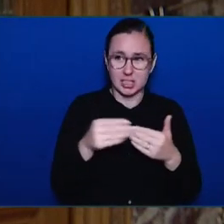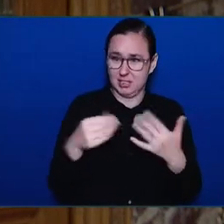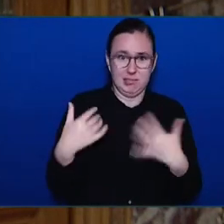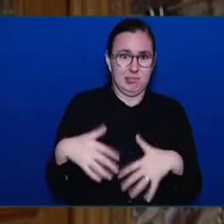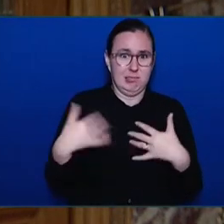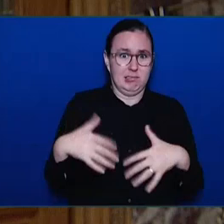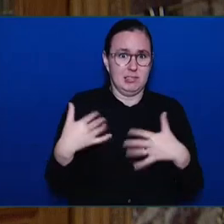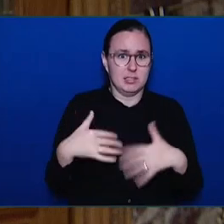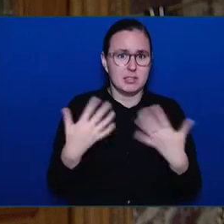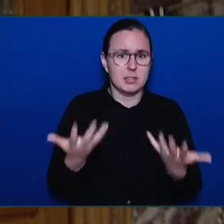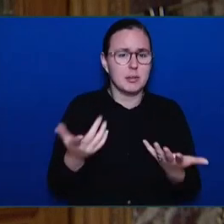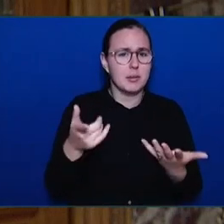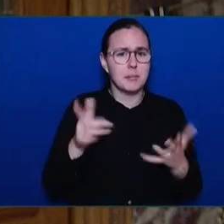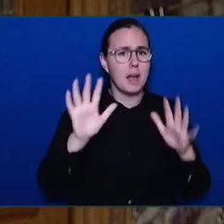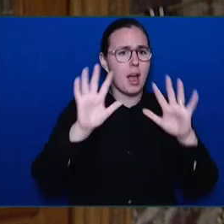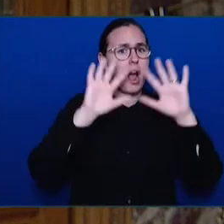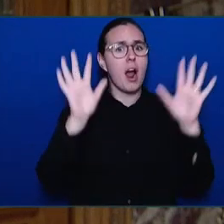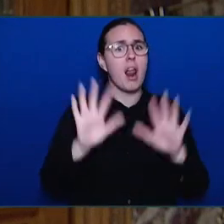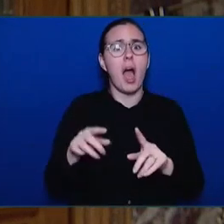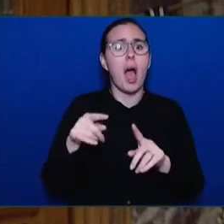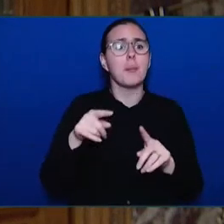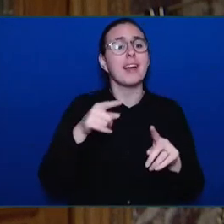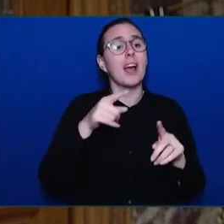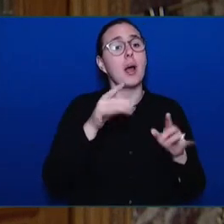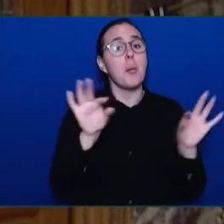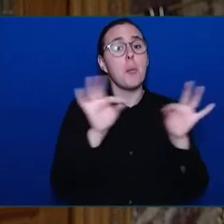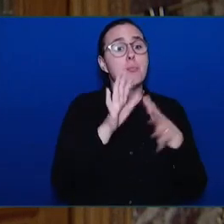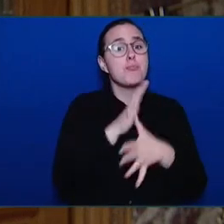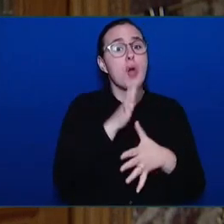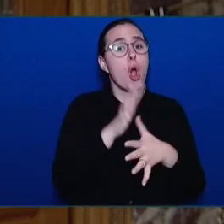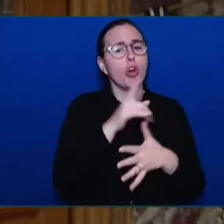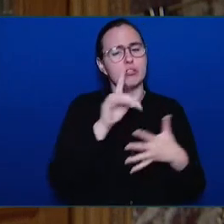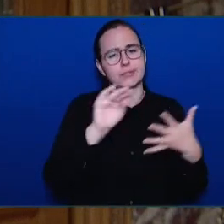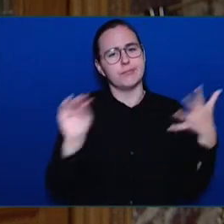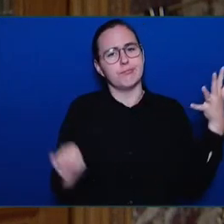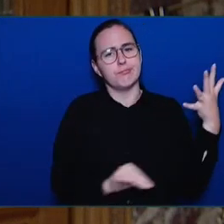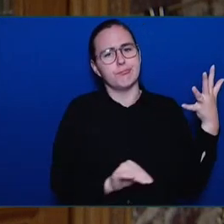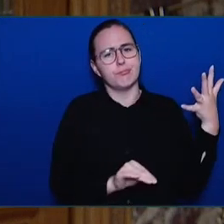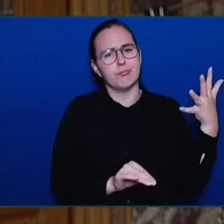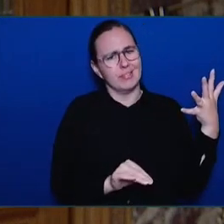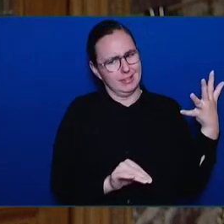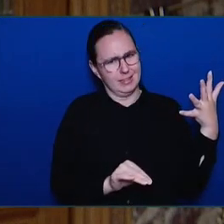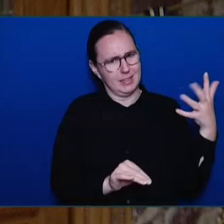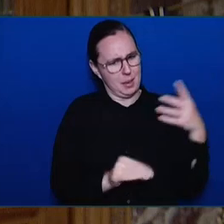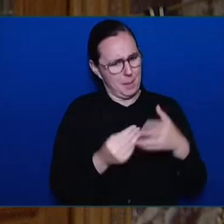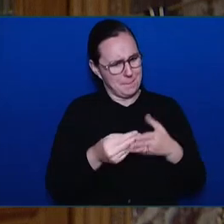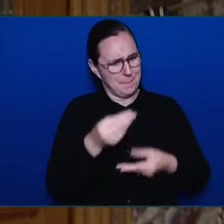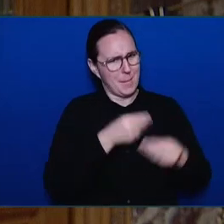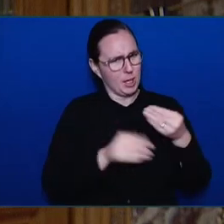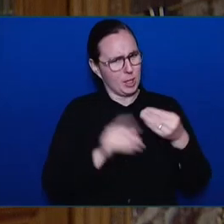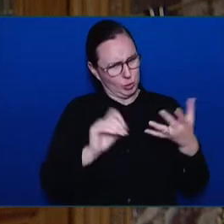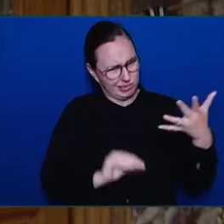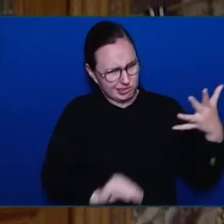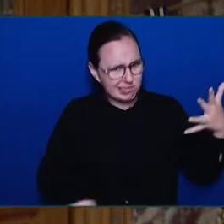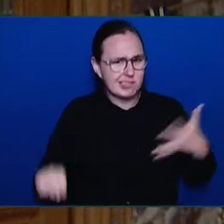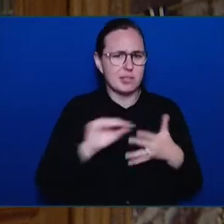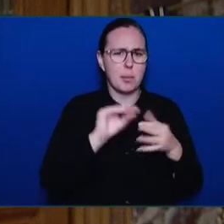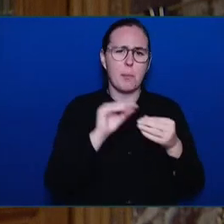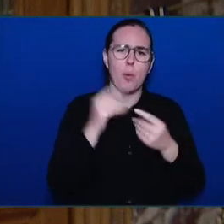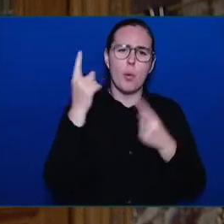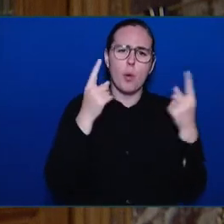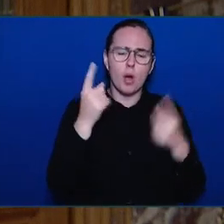reduces the three-year funding of Clean BC by $300 million. Reduces.